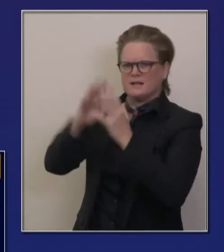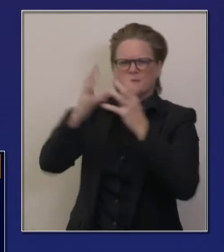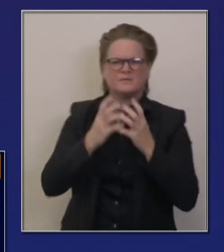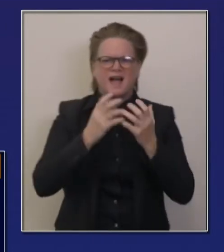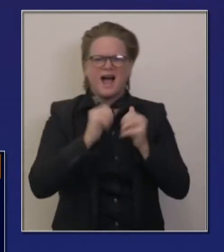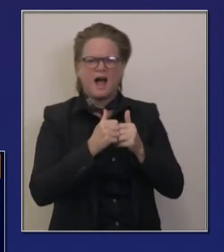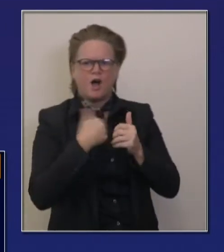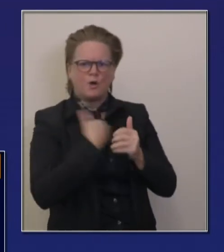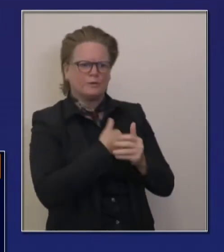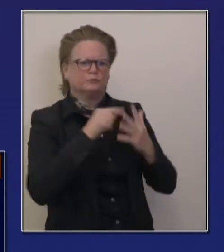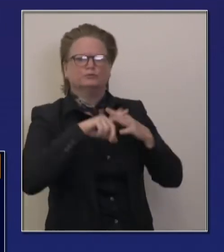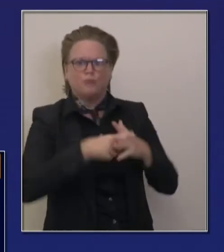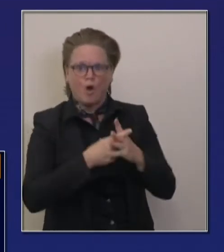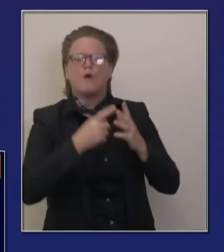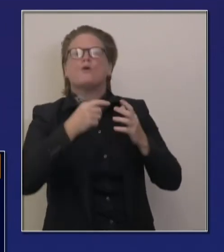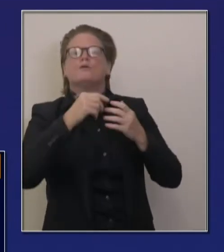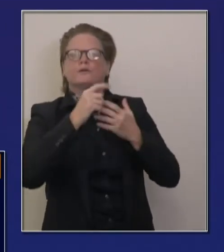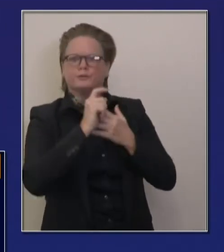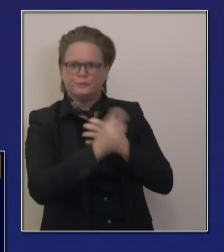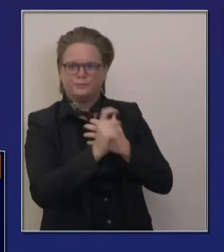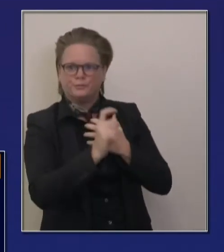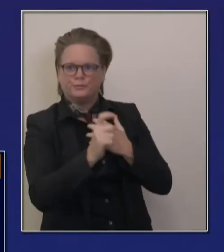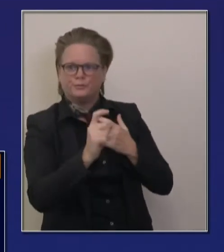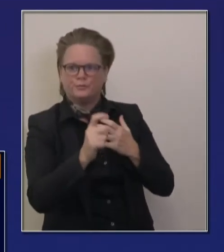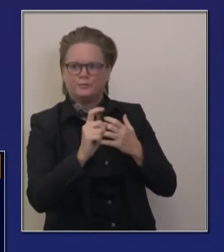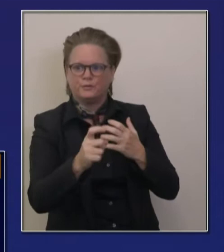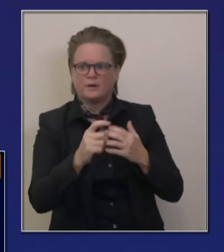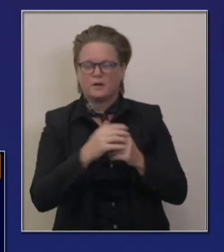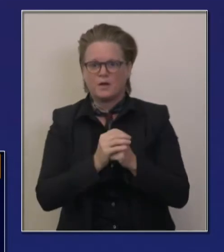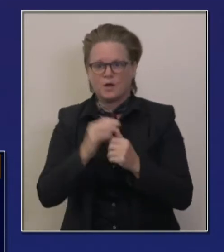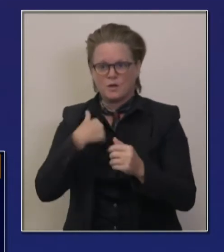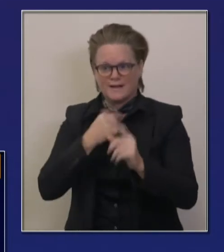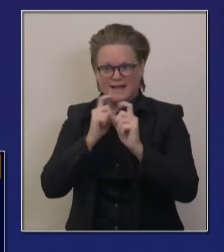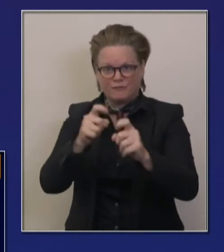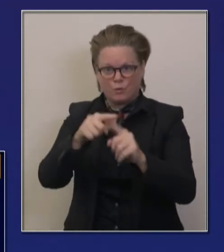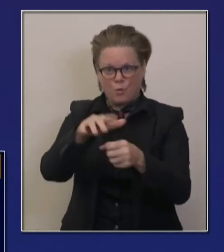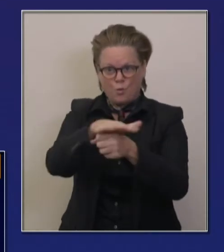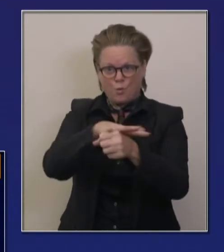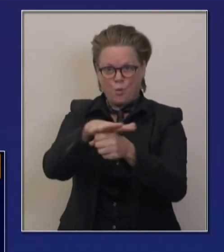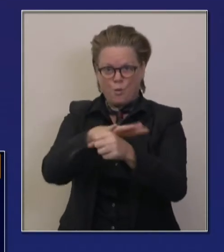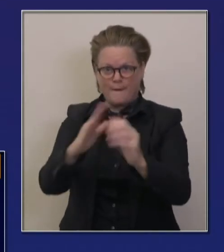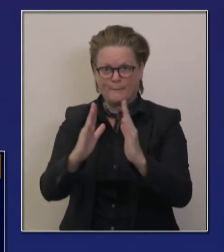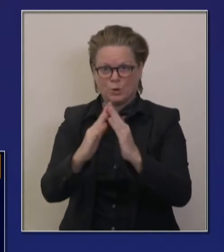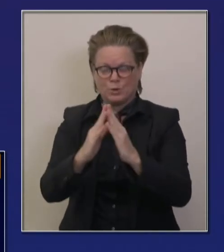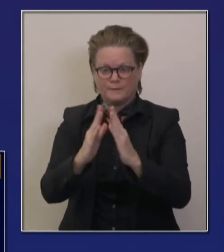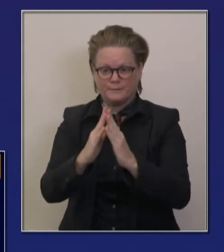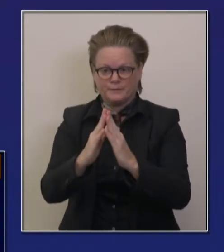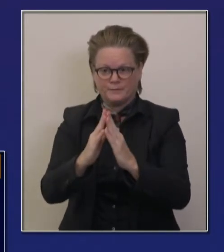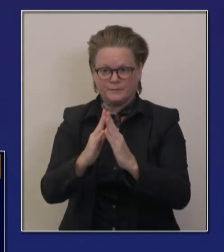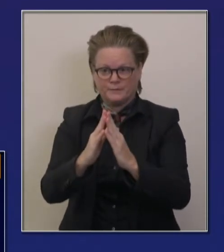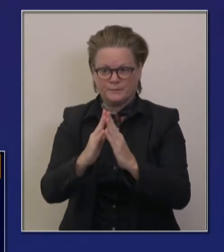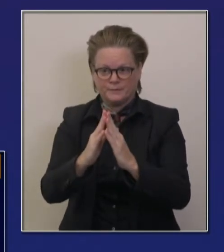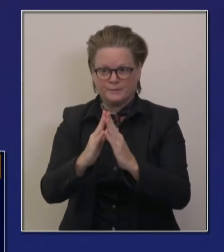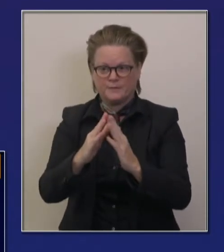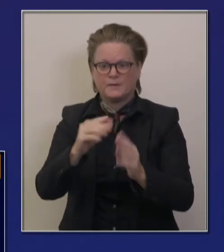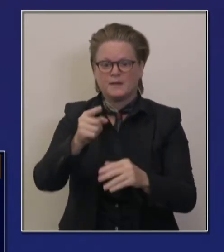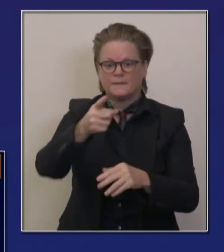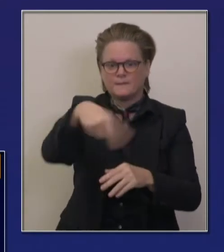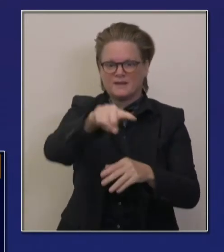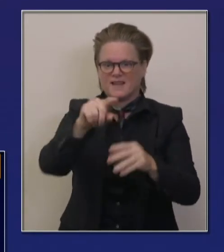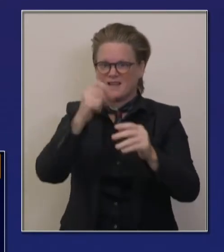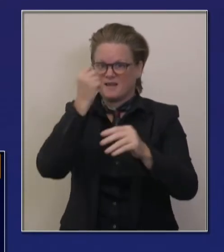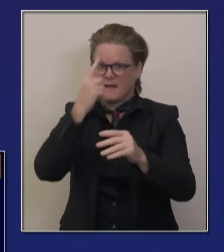the state plans, but locals and their partnership plans. Here is the next planning